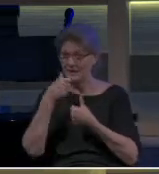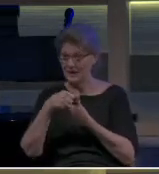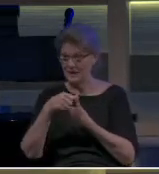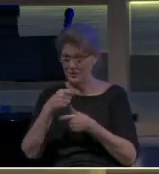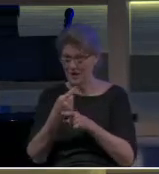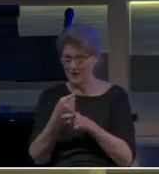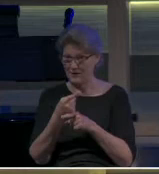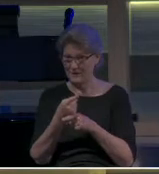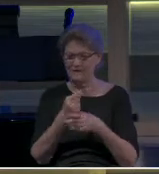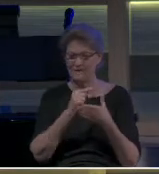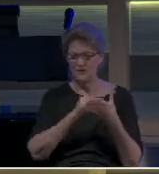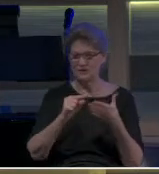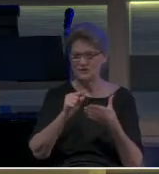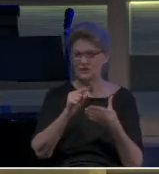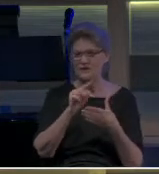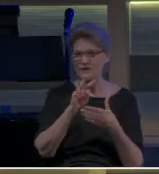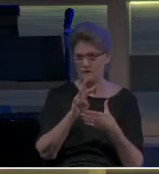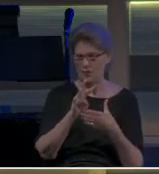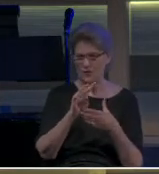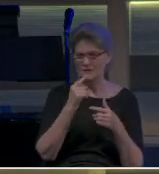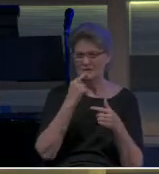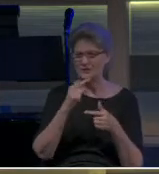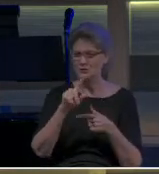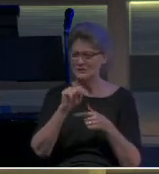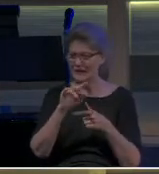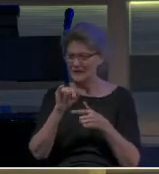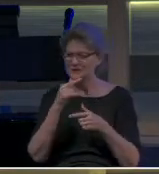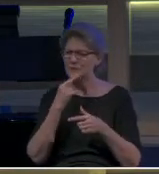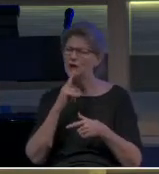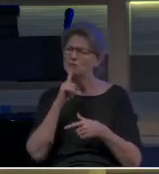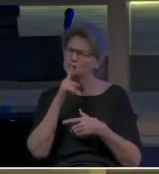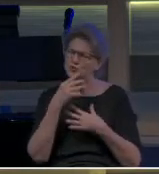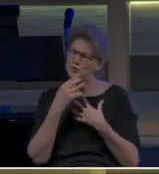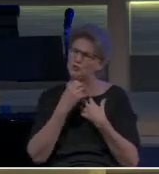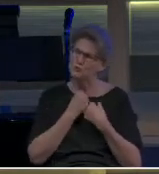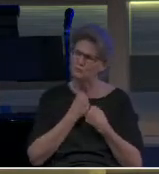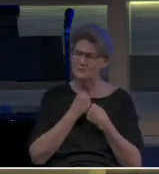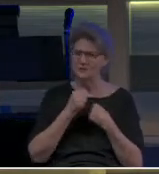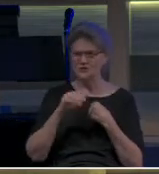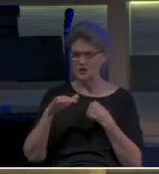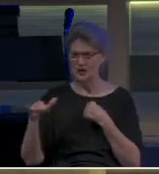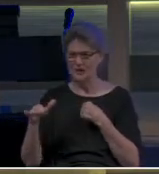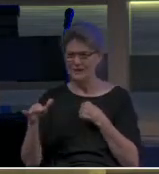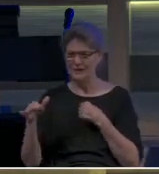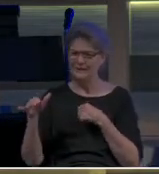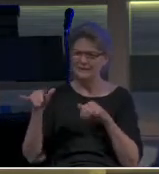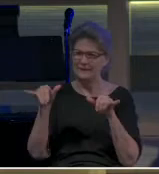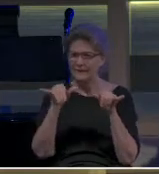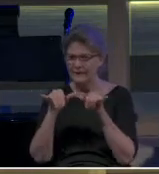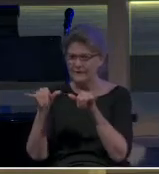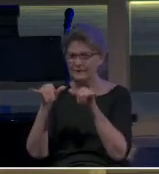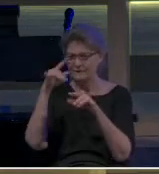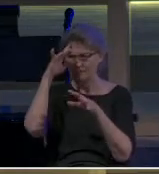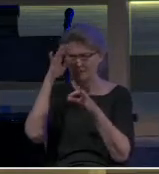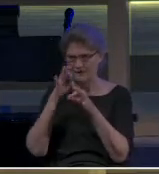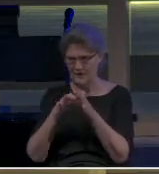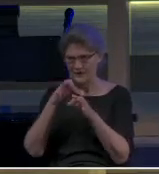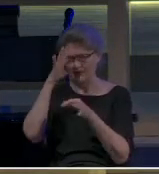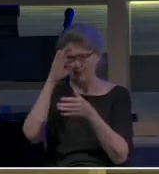in verse 4, to Titus, my true child in a common faith. And so Titus was a